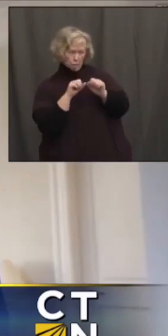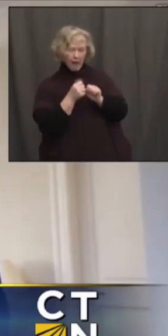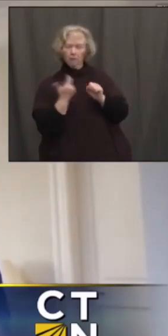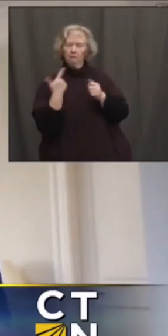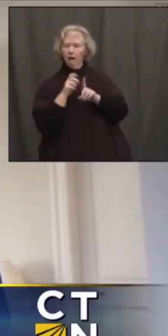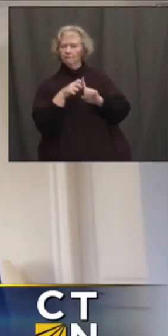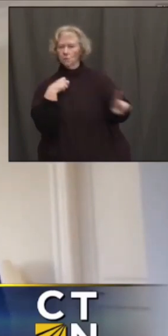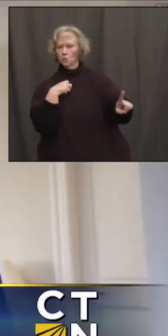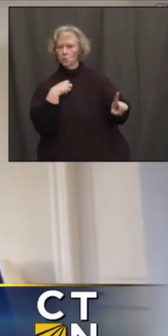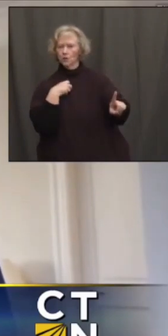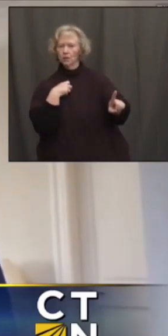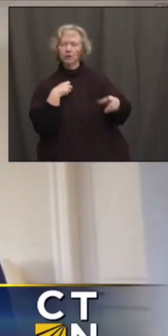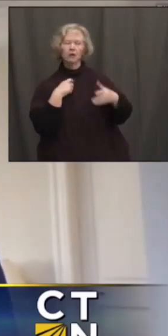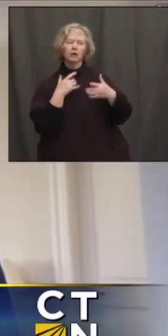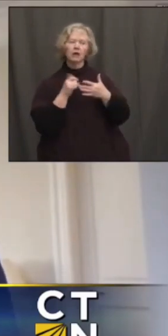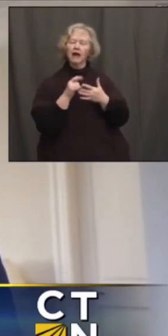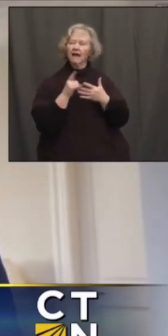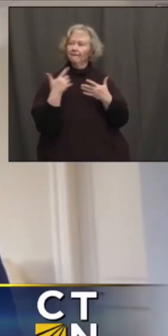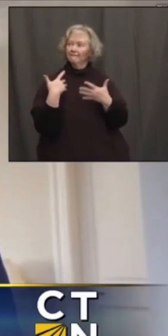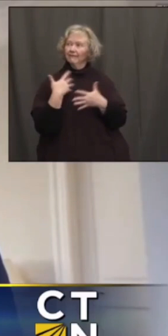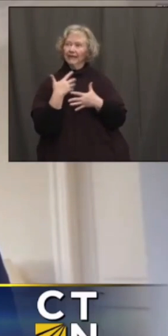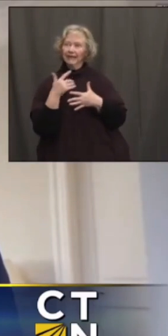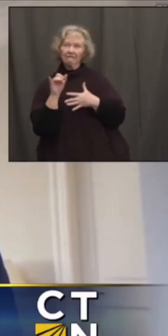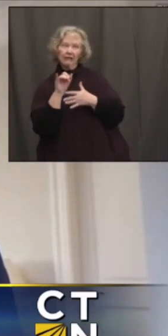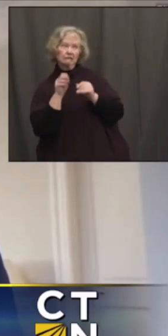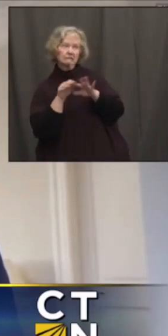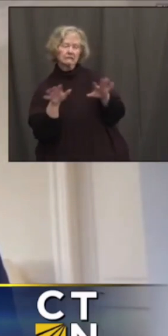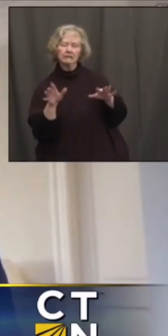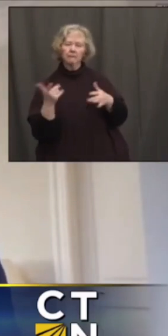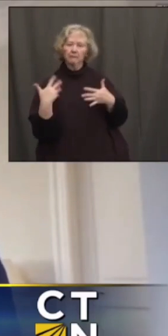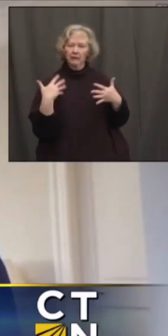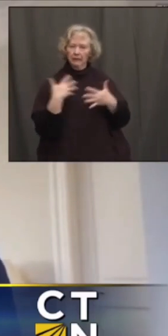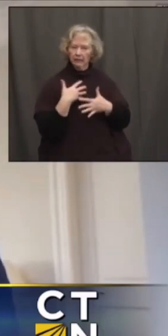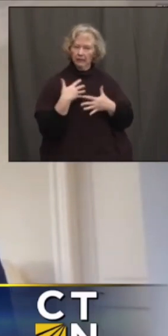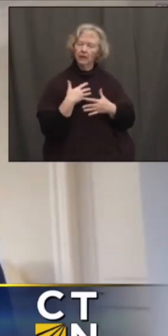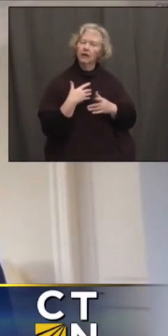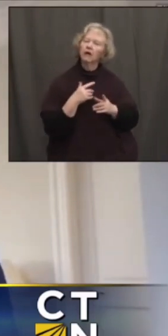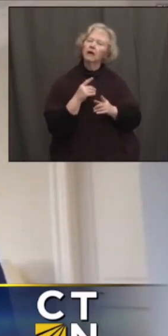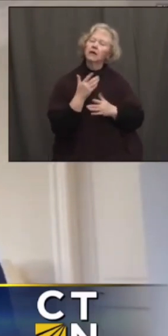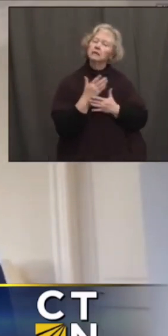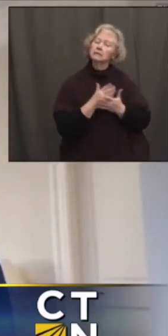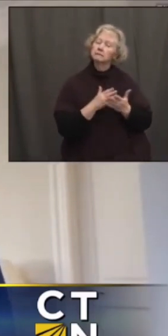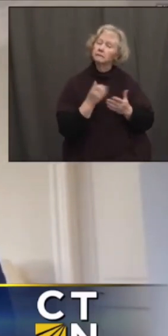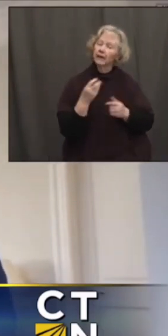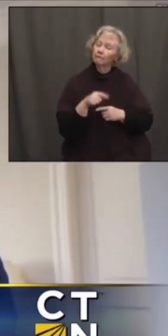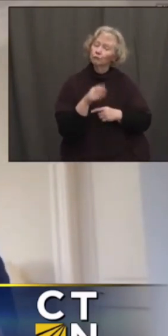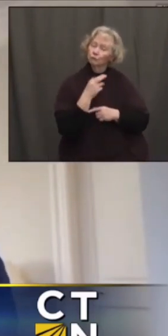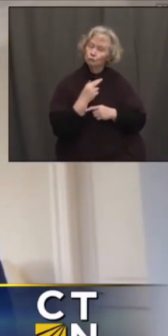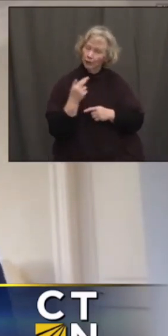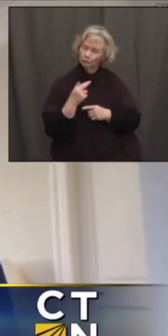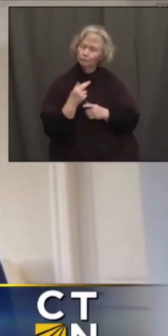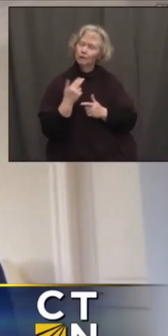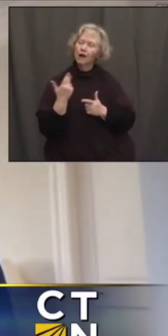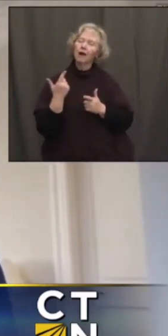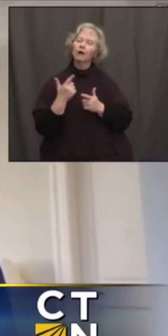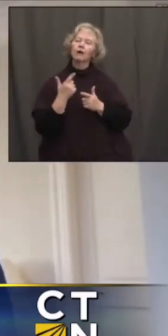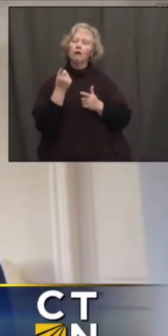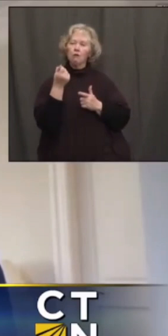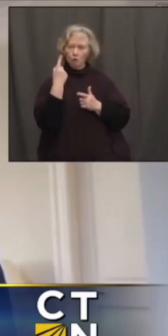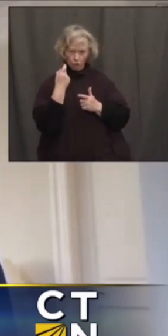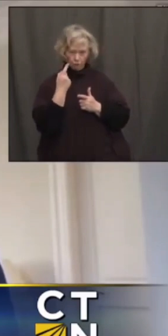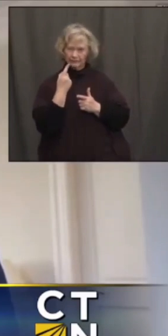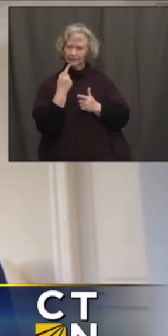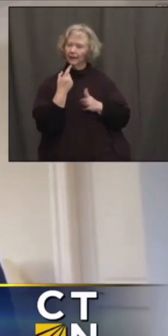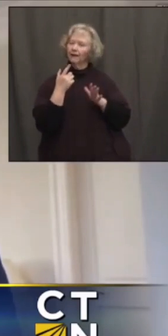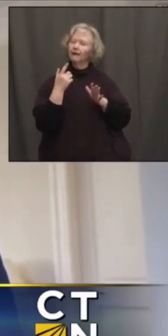one seating, but many of these restaurants are looking for two or three turns of the table so you could see more density throughout the night as opposed to